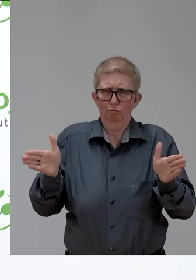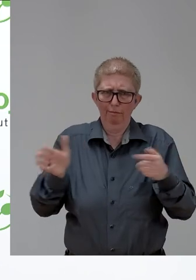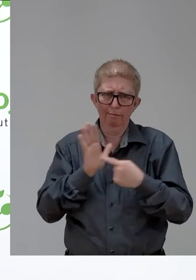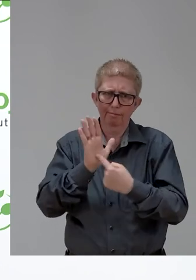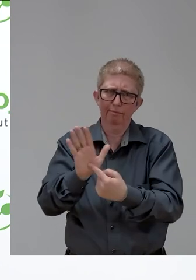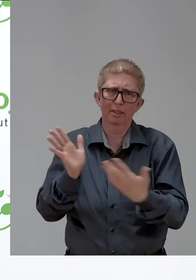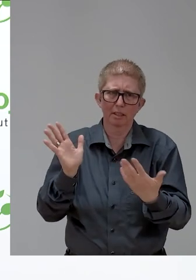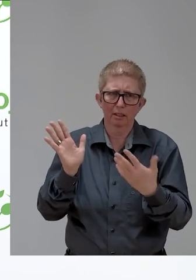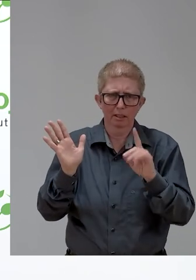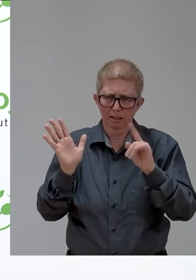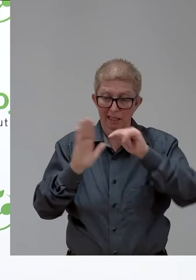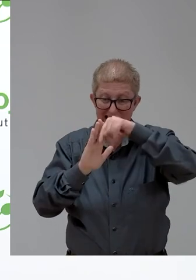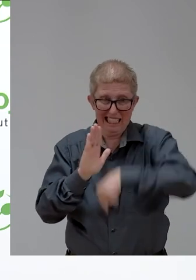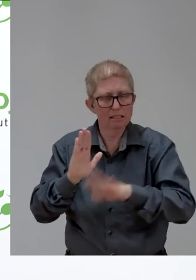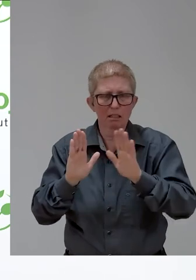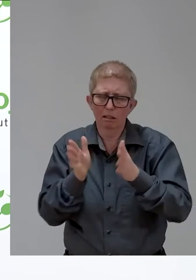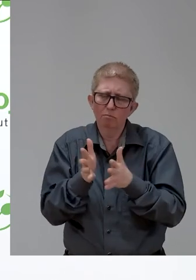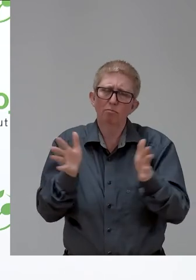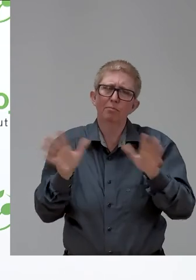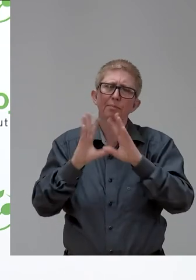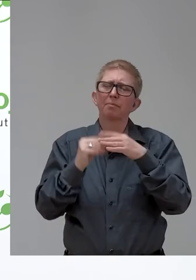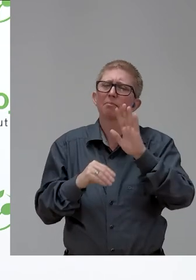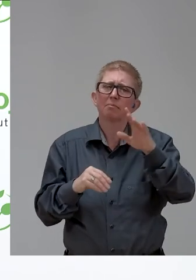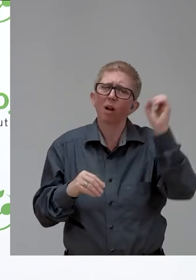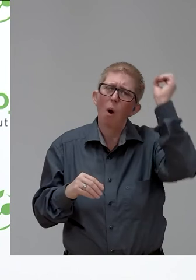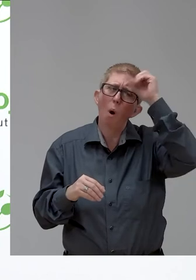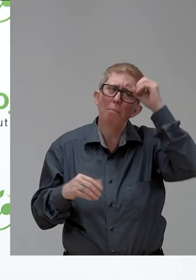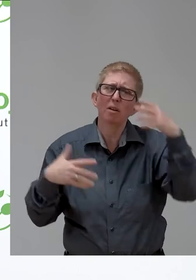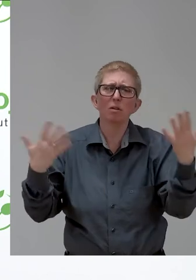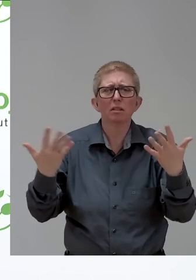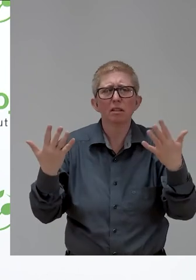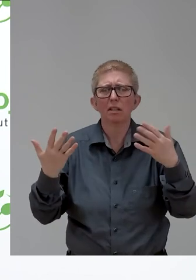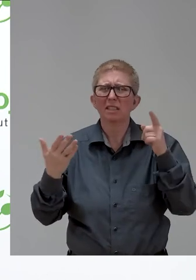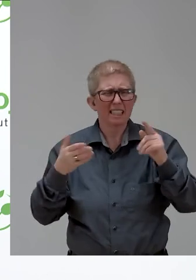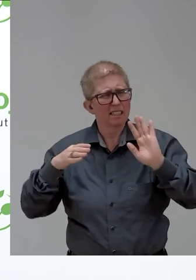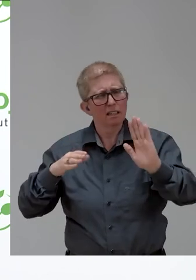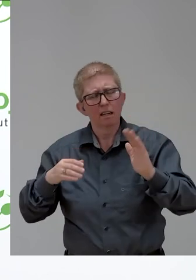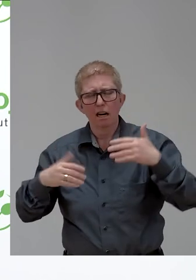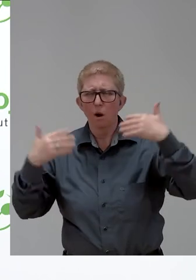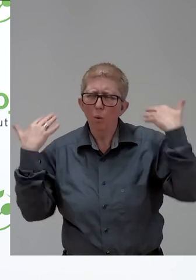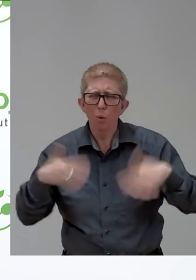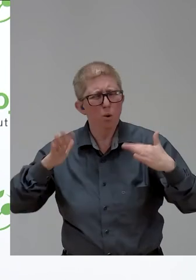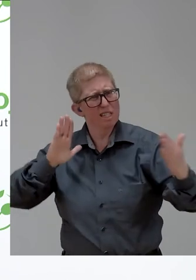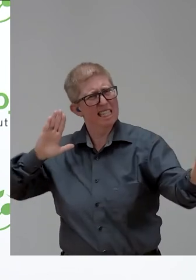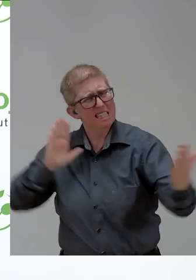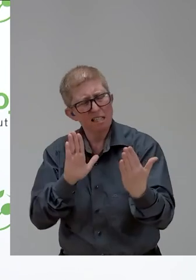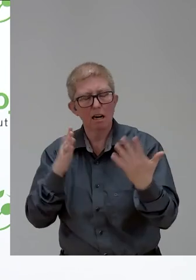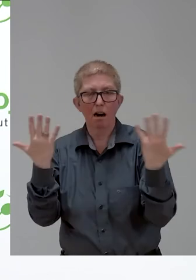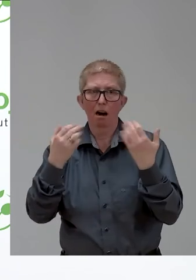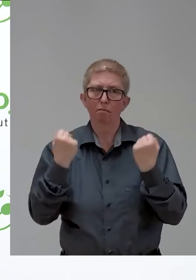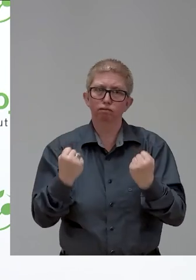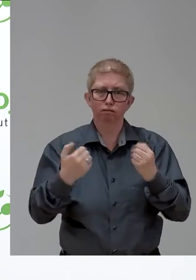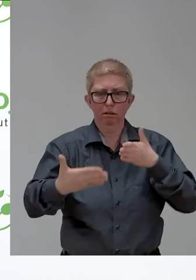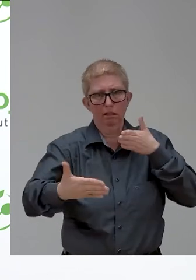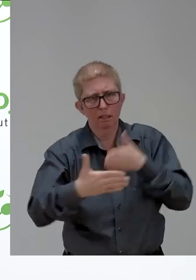where do you see what is the big obstacle, what is the big barrier that so many big organizations, UN organizations,